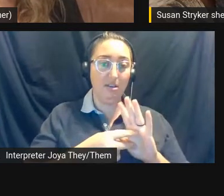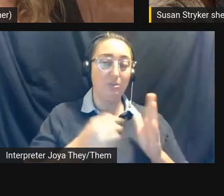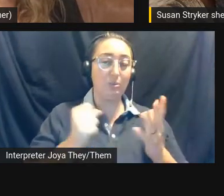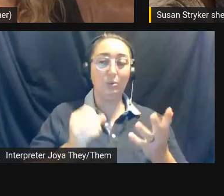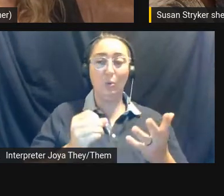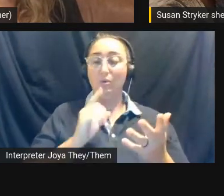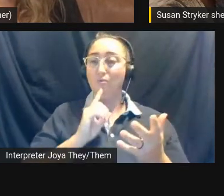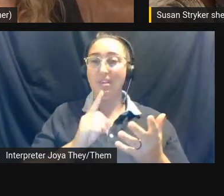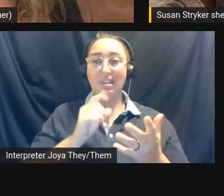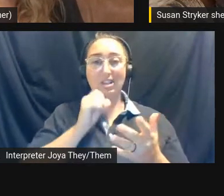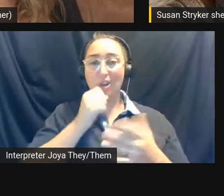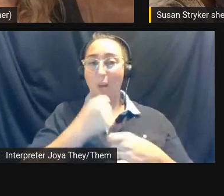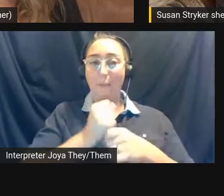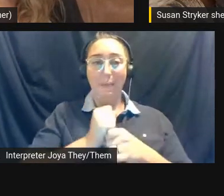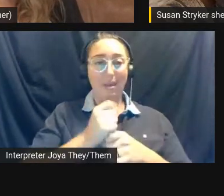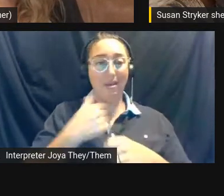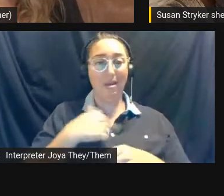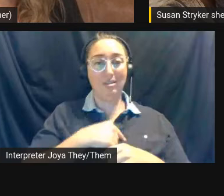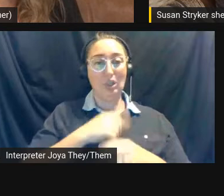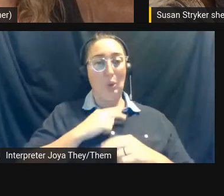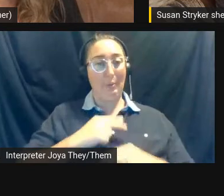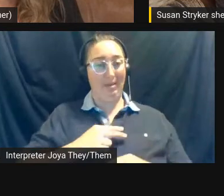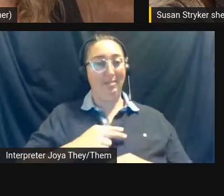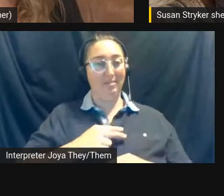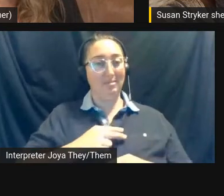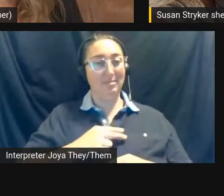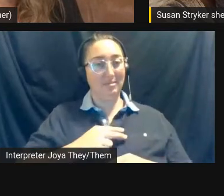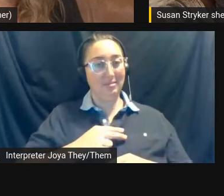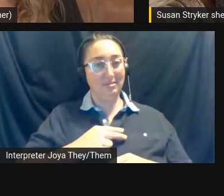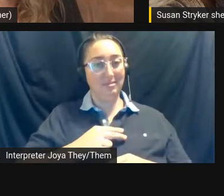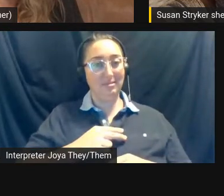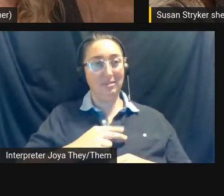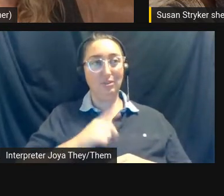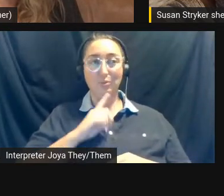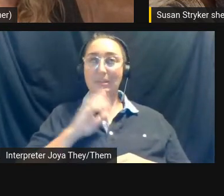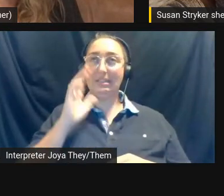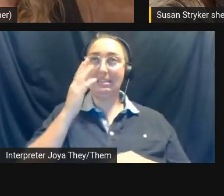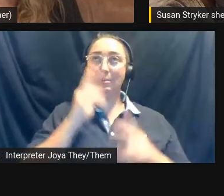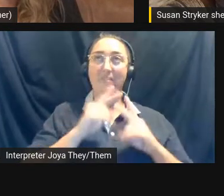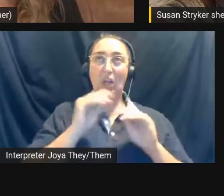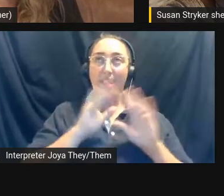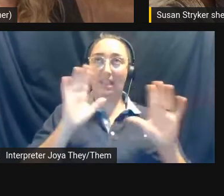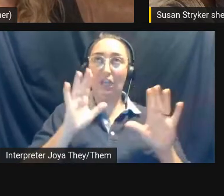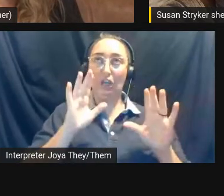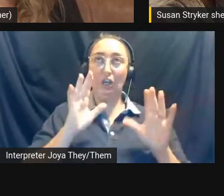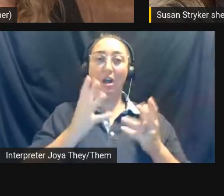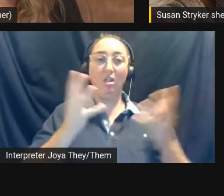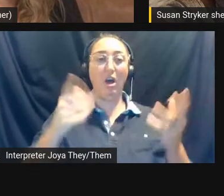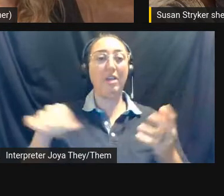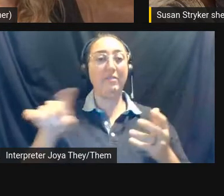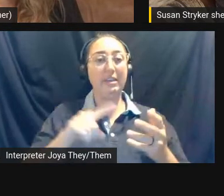dehumanizing that it seems very clear in a lot of these portrayals that